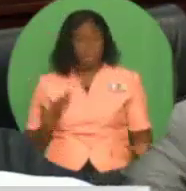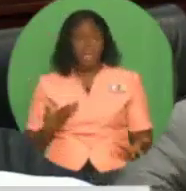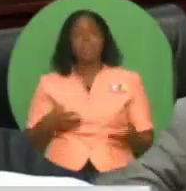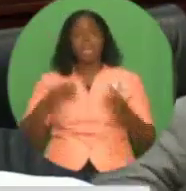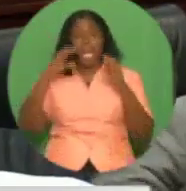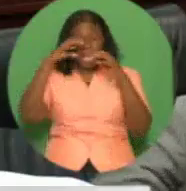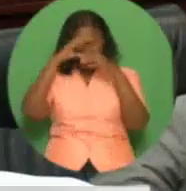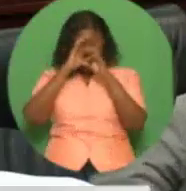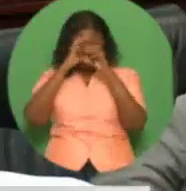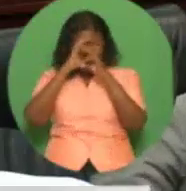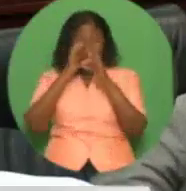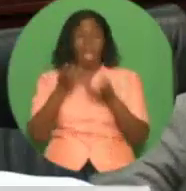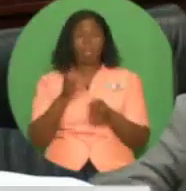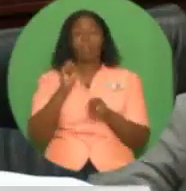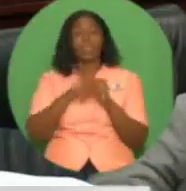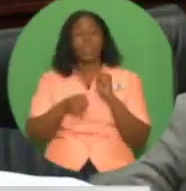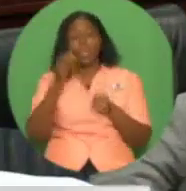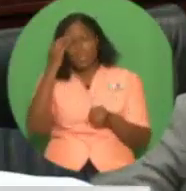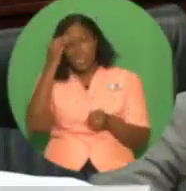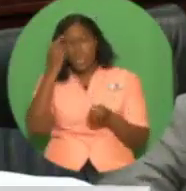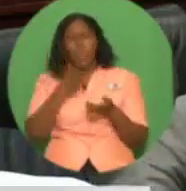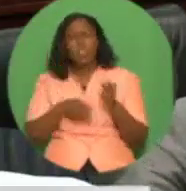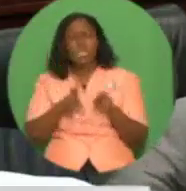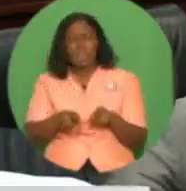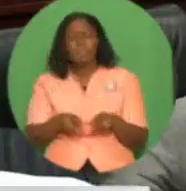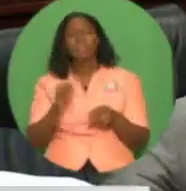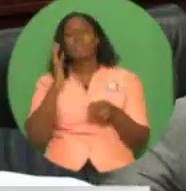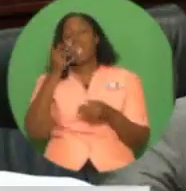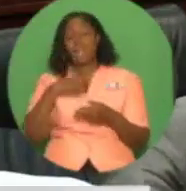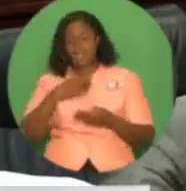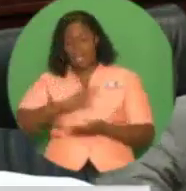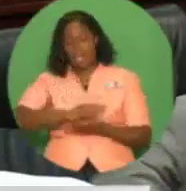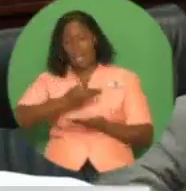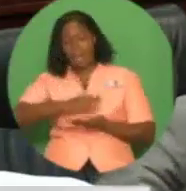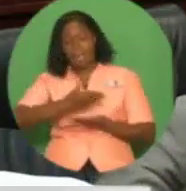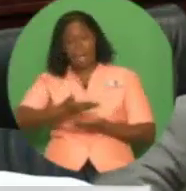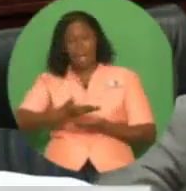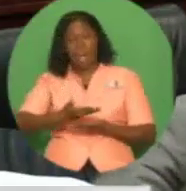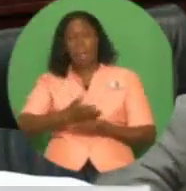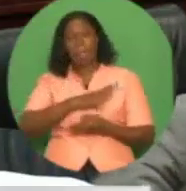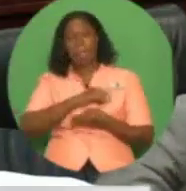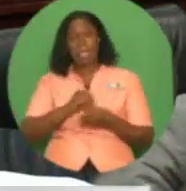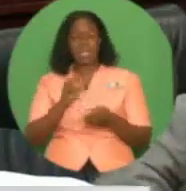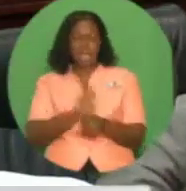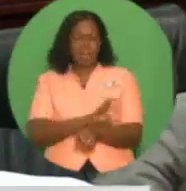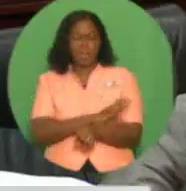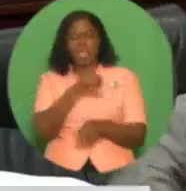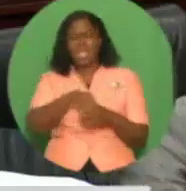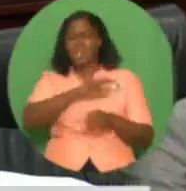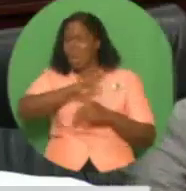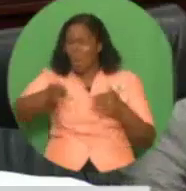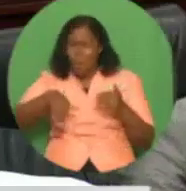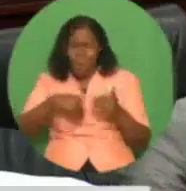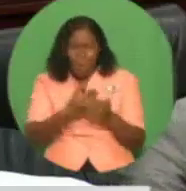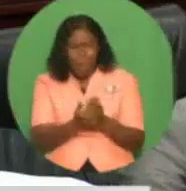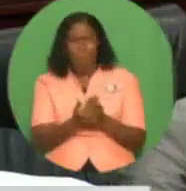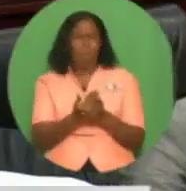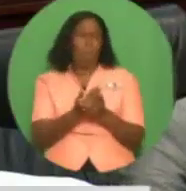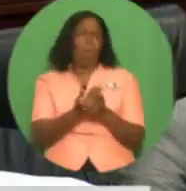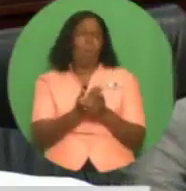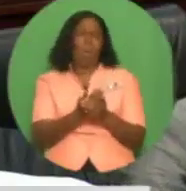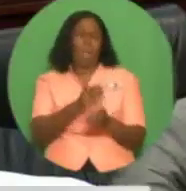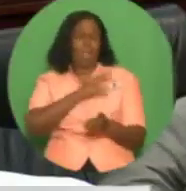for all police vehicles, computerization of all police stations, and enhanced national